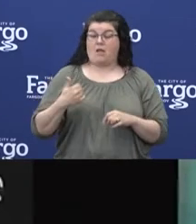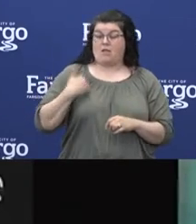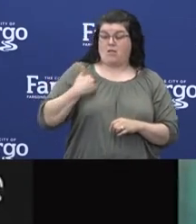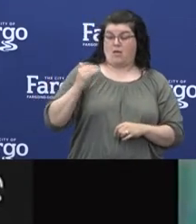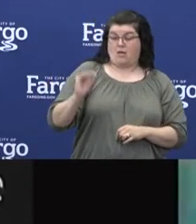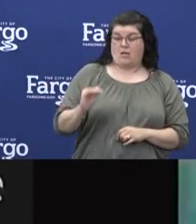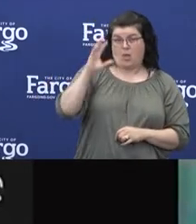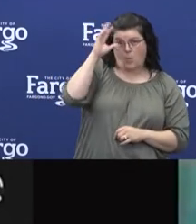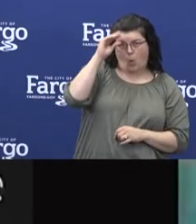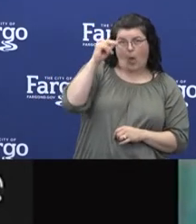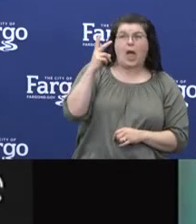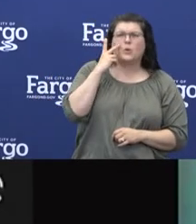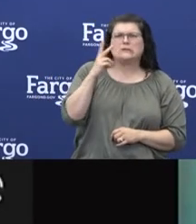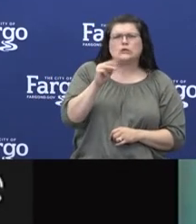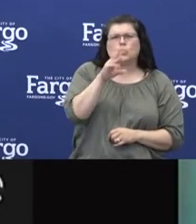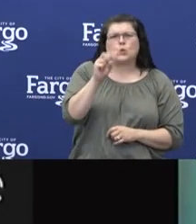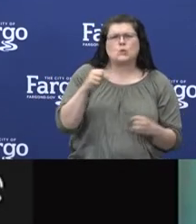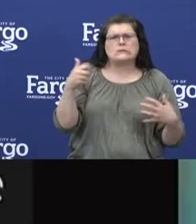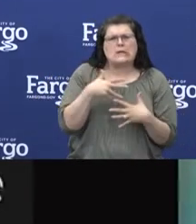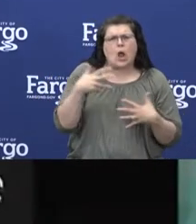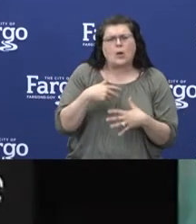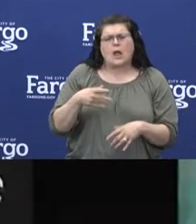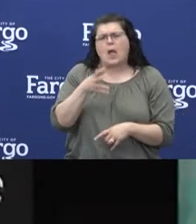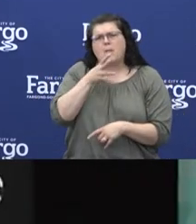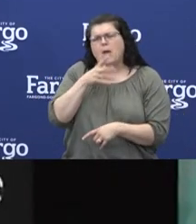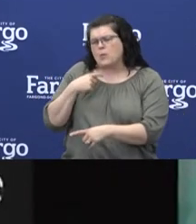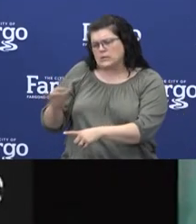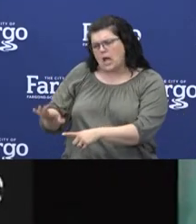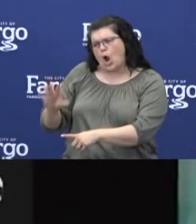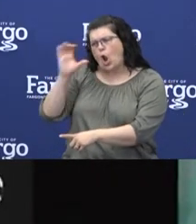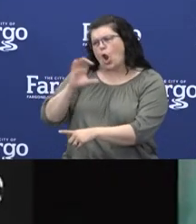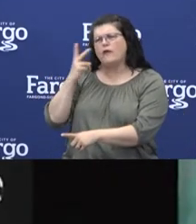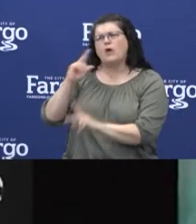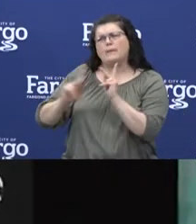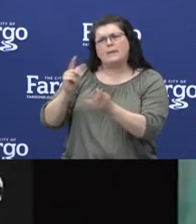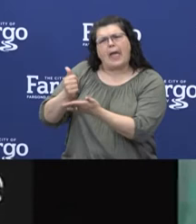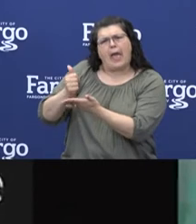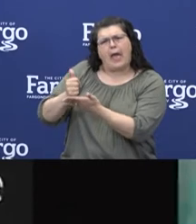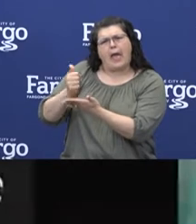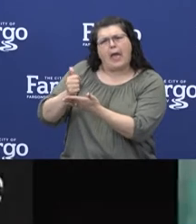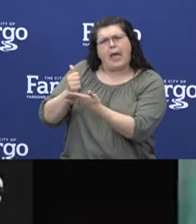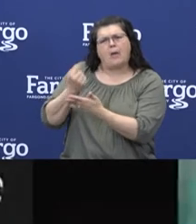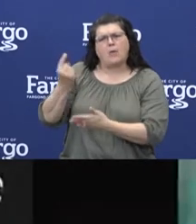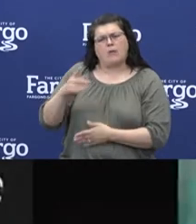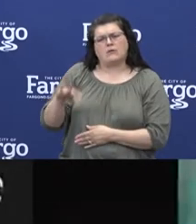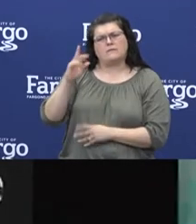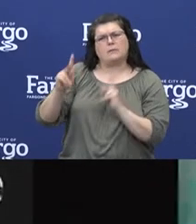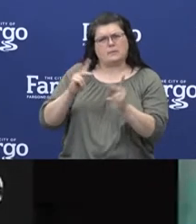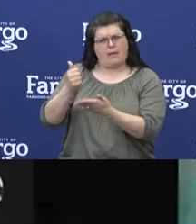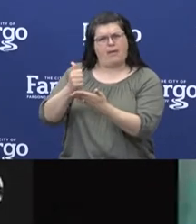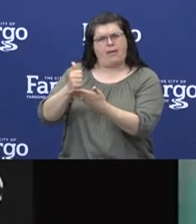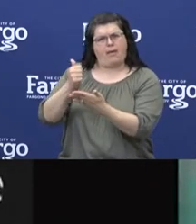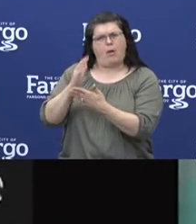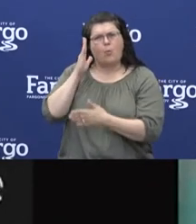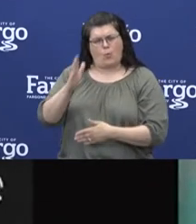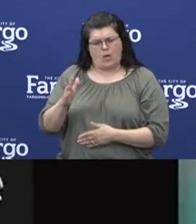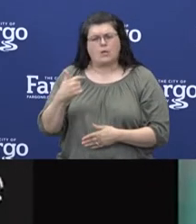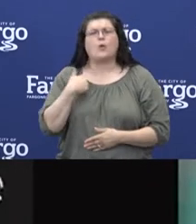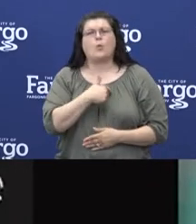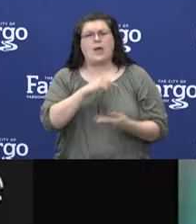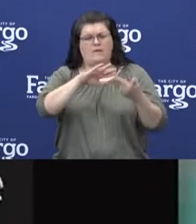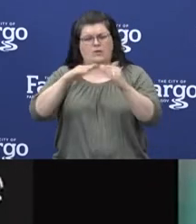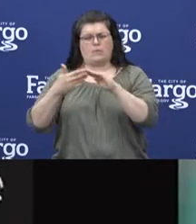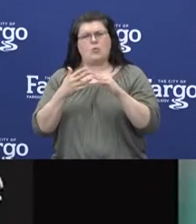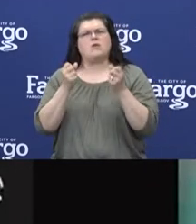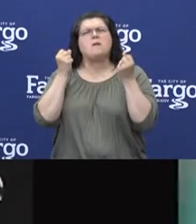would see scary things in the news. My mother would say to me, look for the helpers. You will always find people who are helping. We have a community